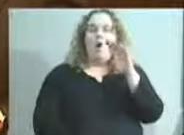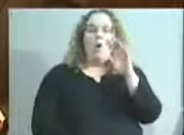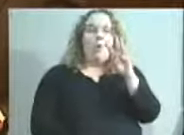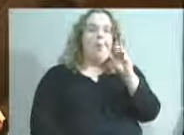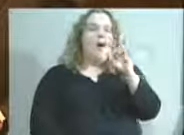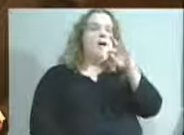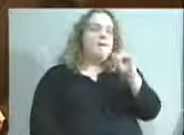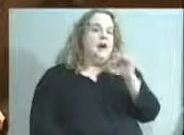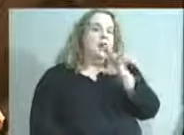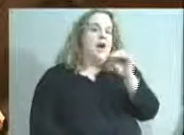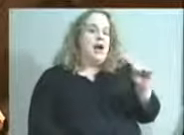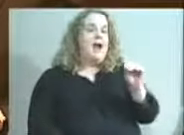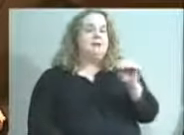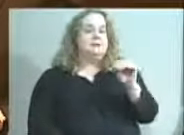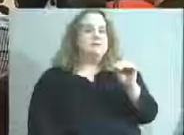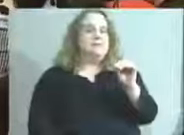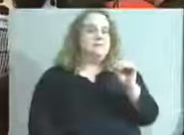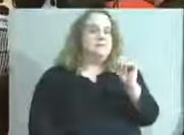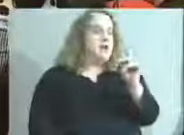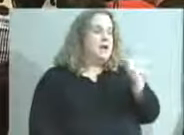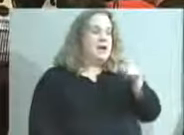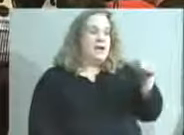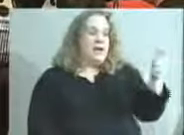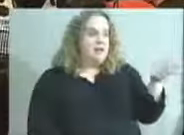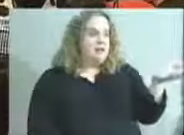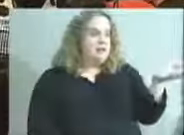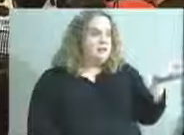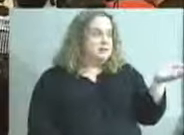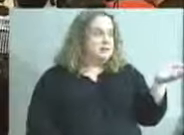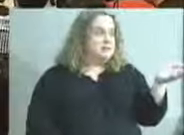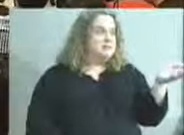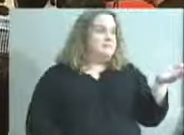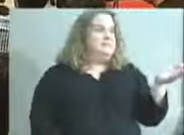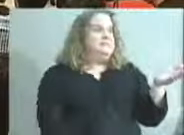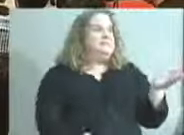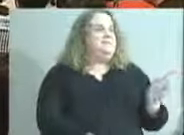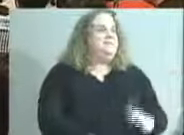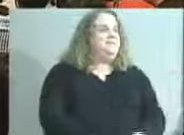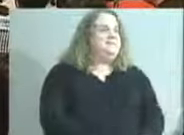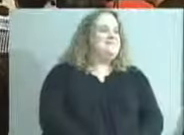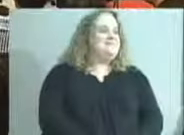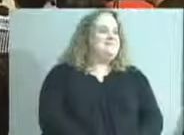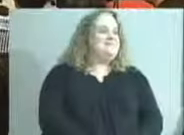All right. Who else? We can't let him get away. Oh, you got a long meeting here tonight.